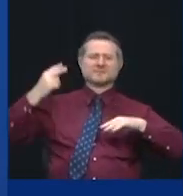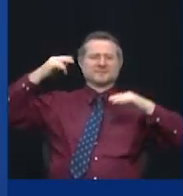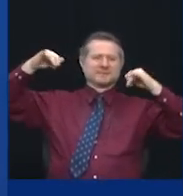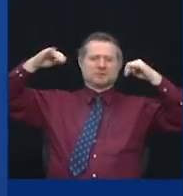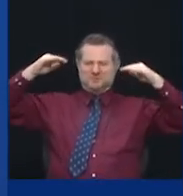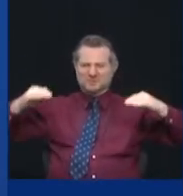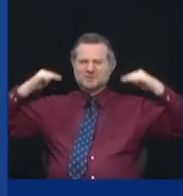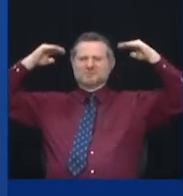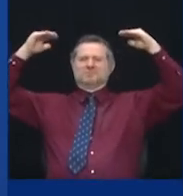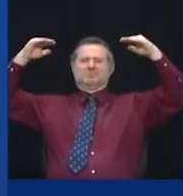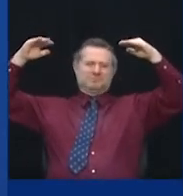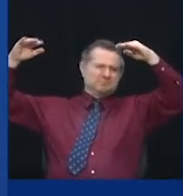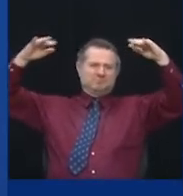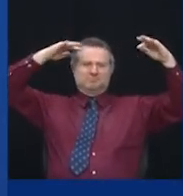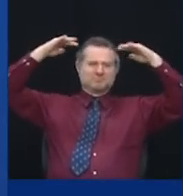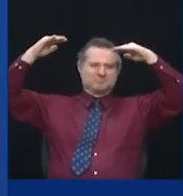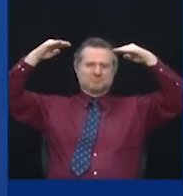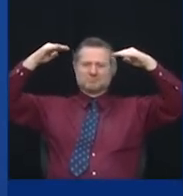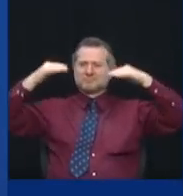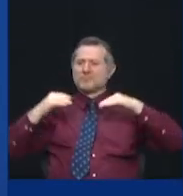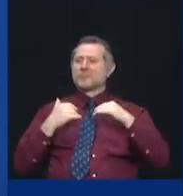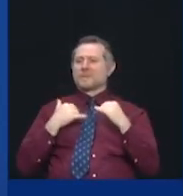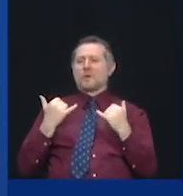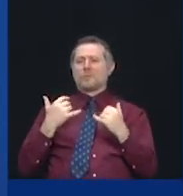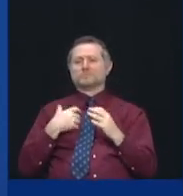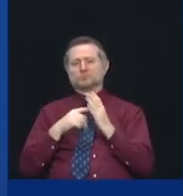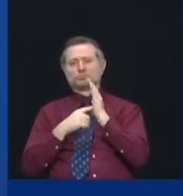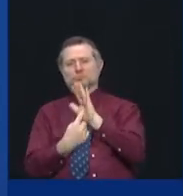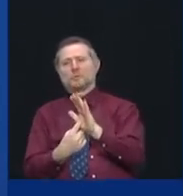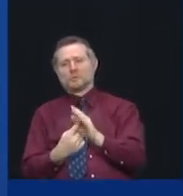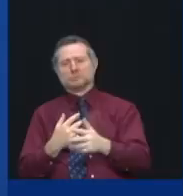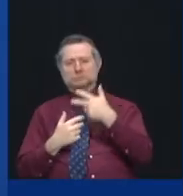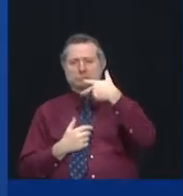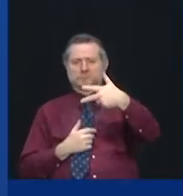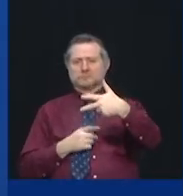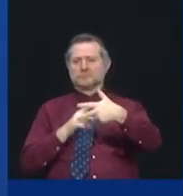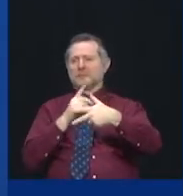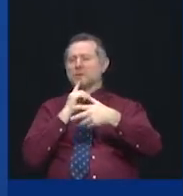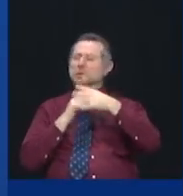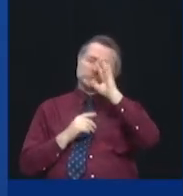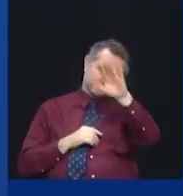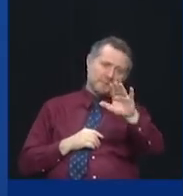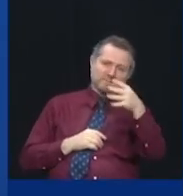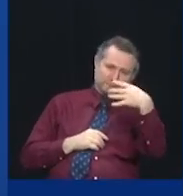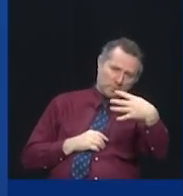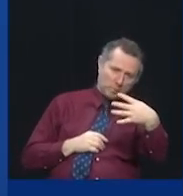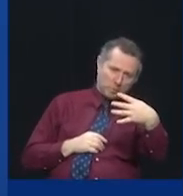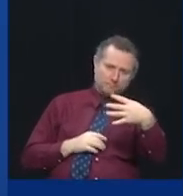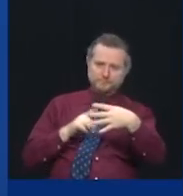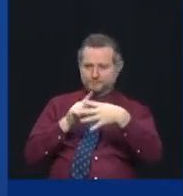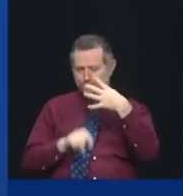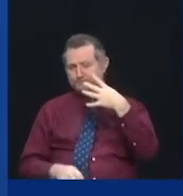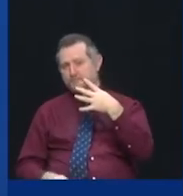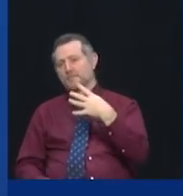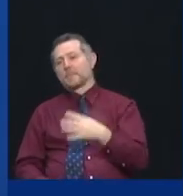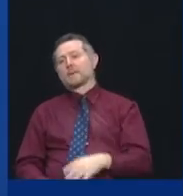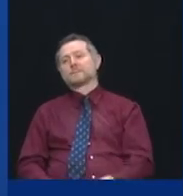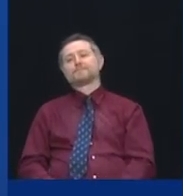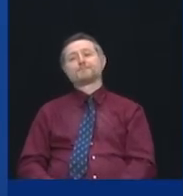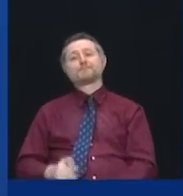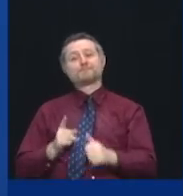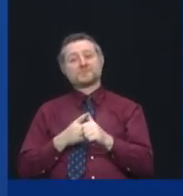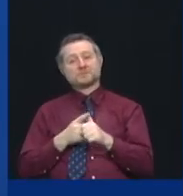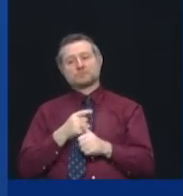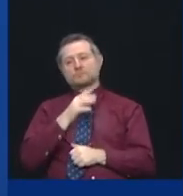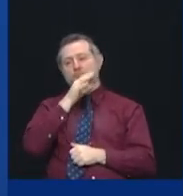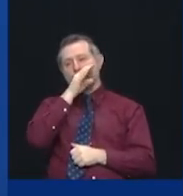to now run three ads, four ads that are narrated by